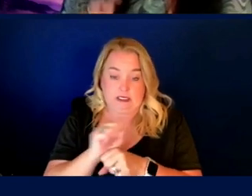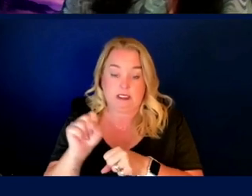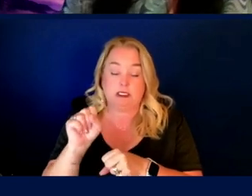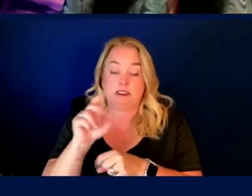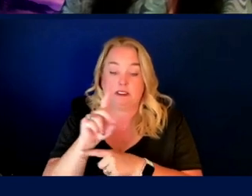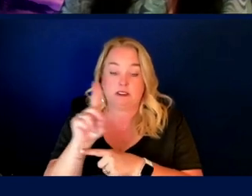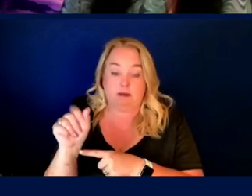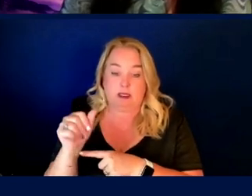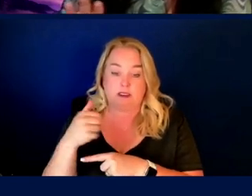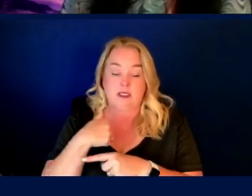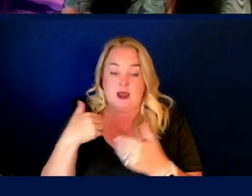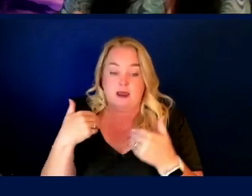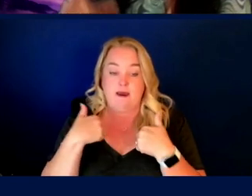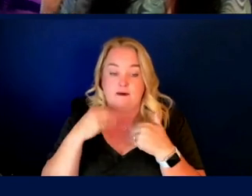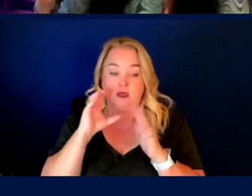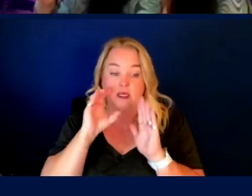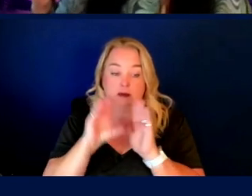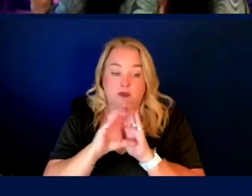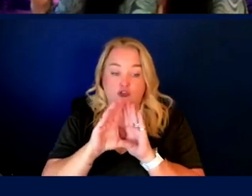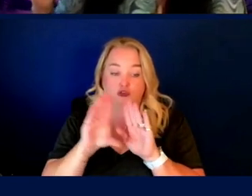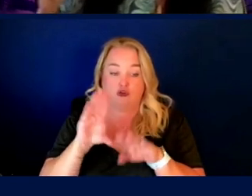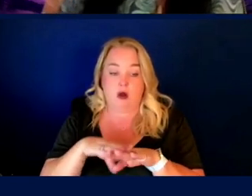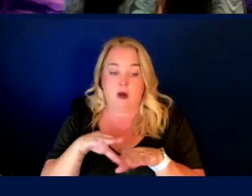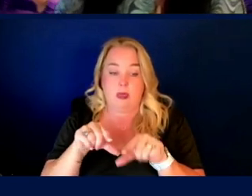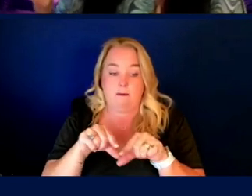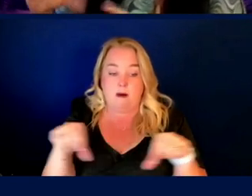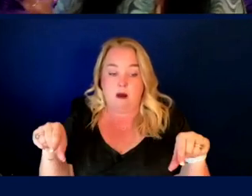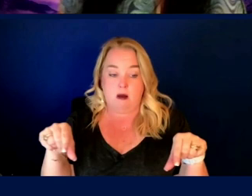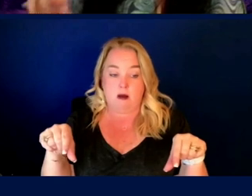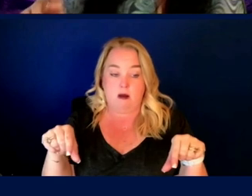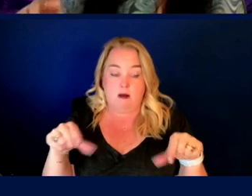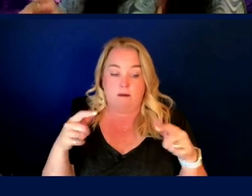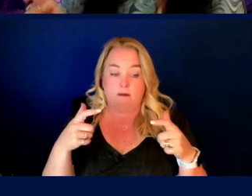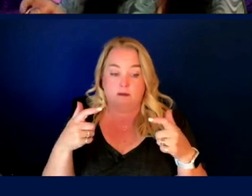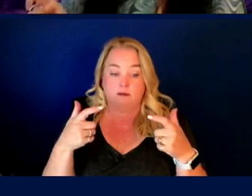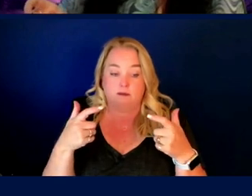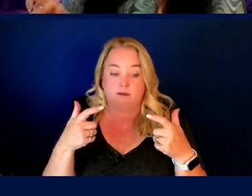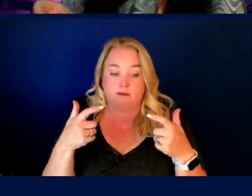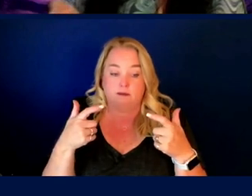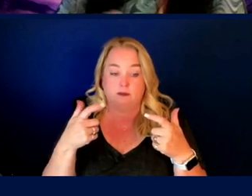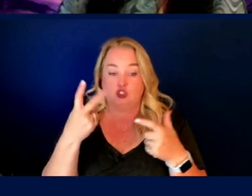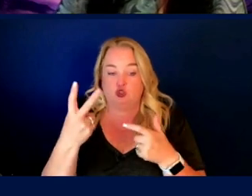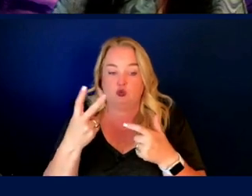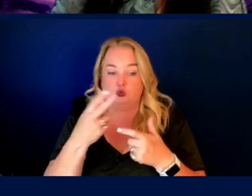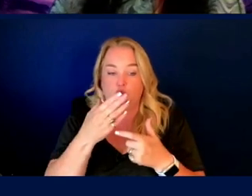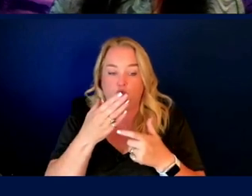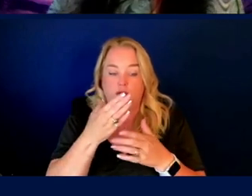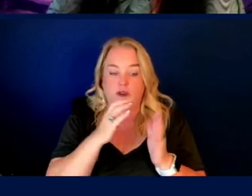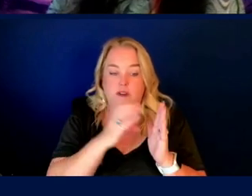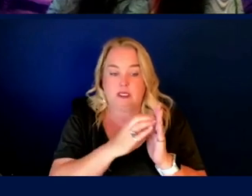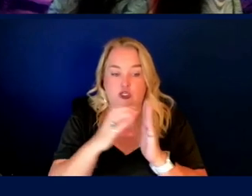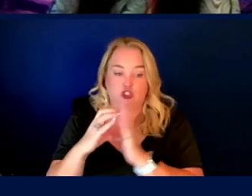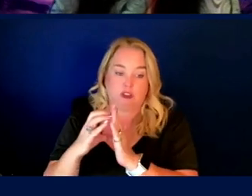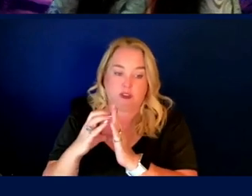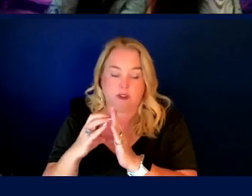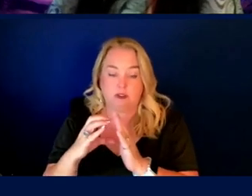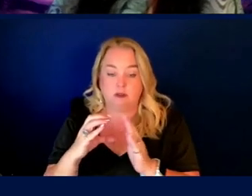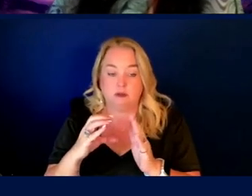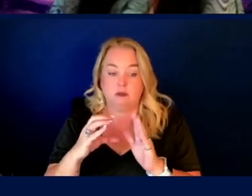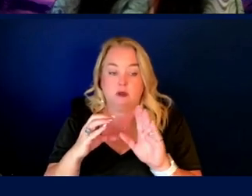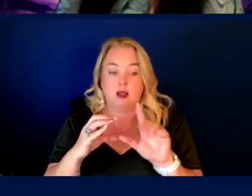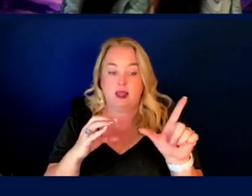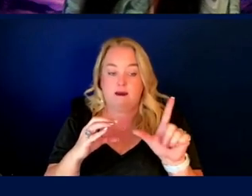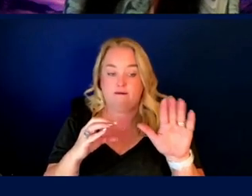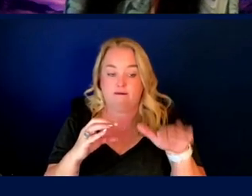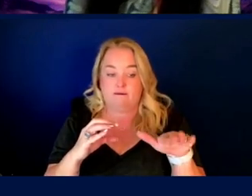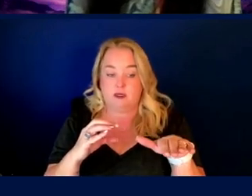Uh, I have an image, uh, towards the bottom. was too, uh, too large, sort of split it into two sections of this infographic, uh, on the left,